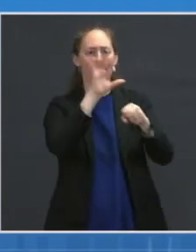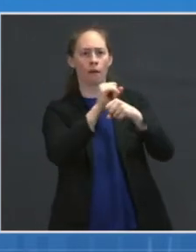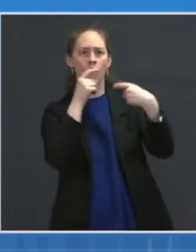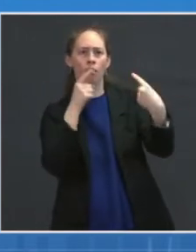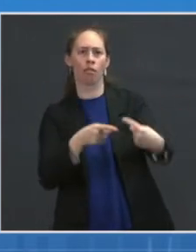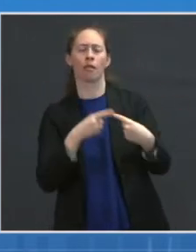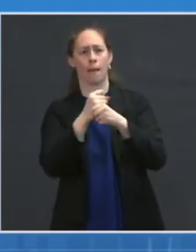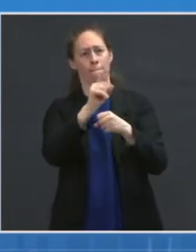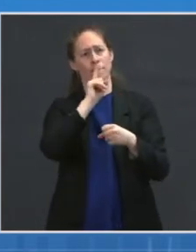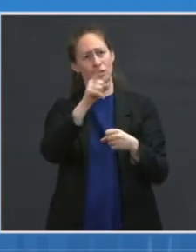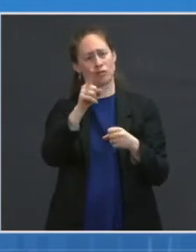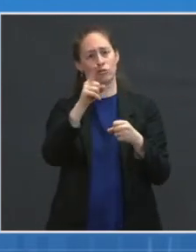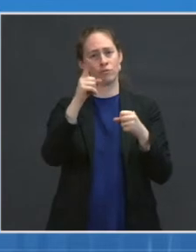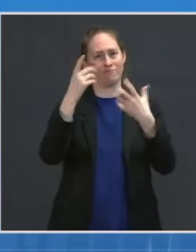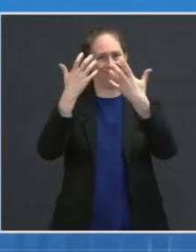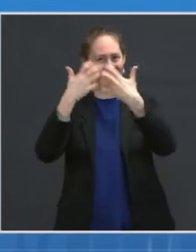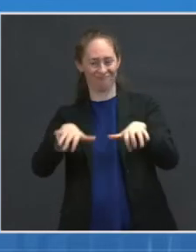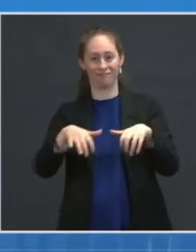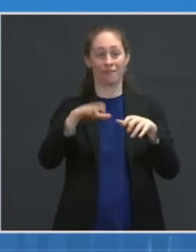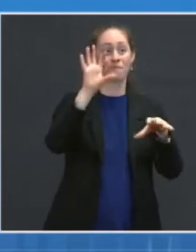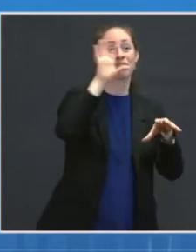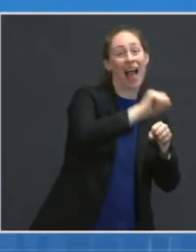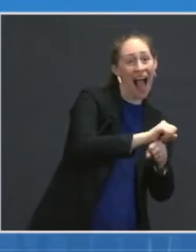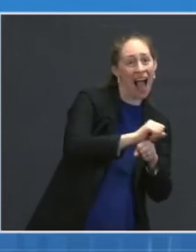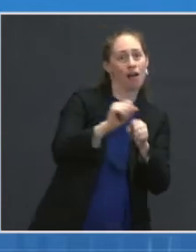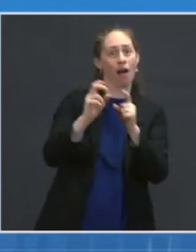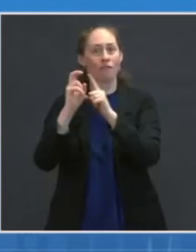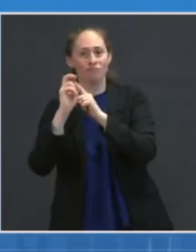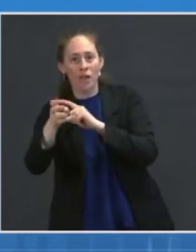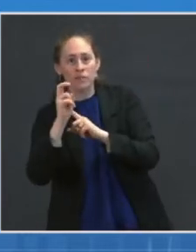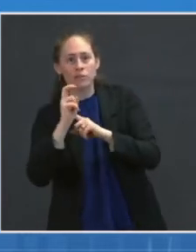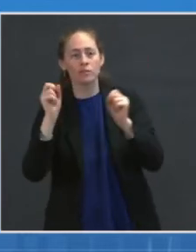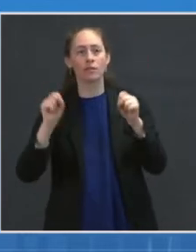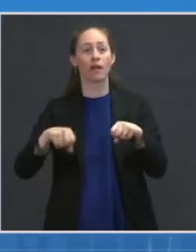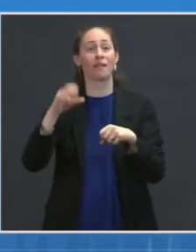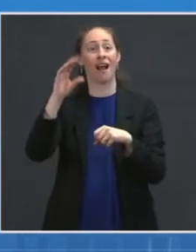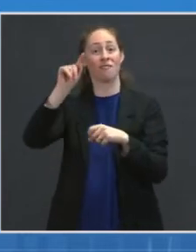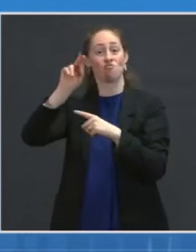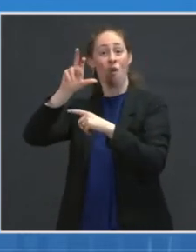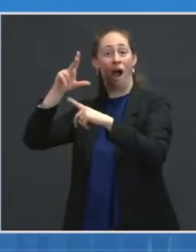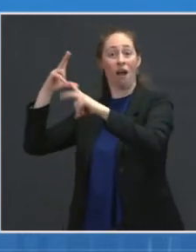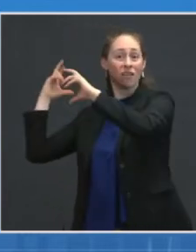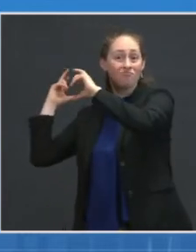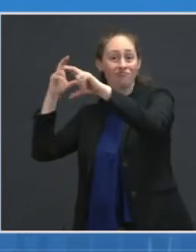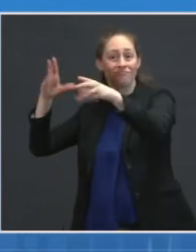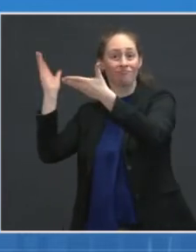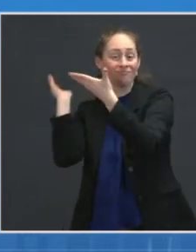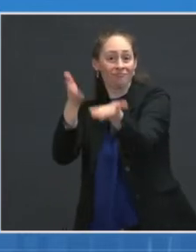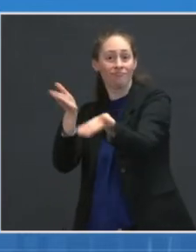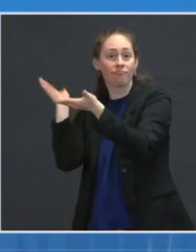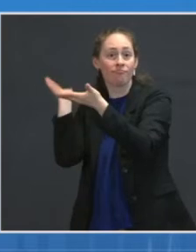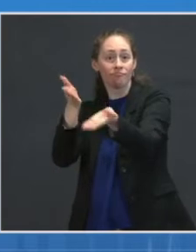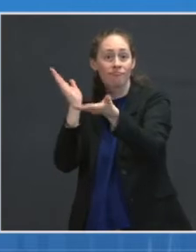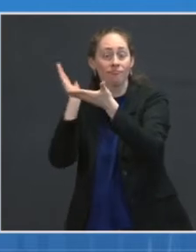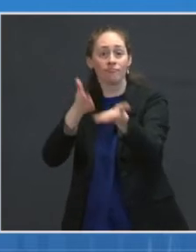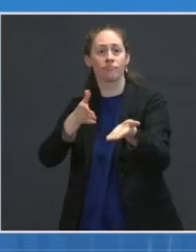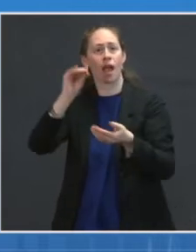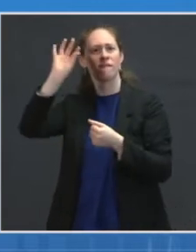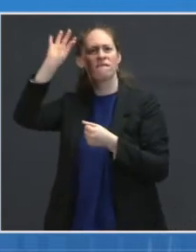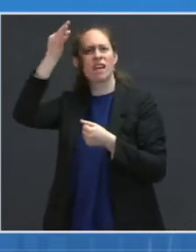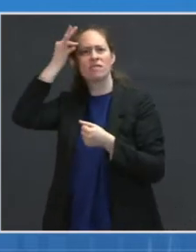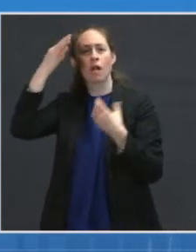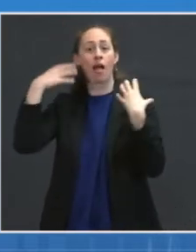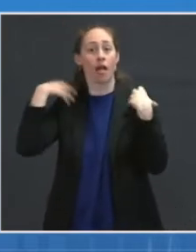Certainly bringing mobile vans into the communities, bringing federally qualified health centers, which are ideally located into